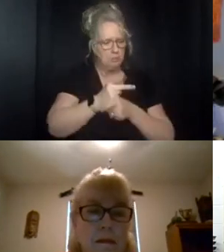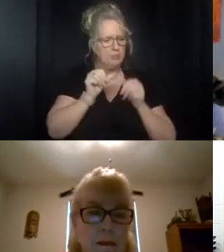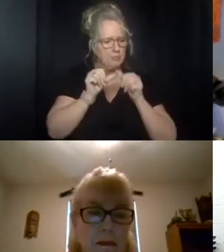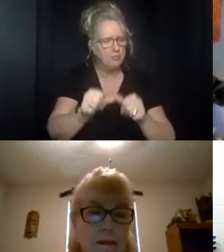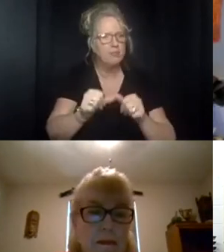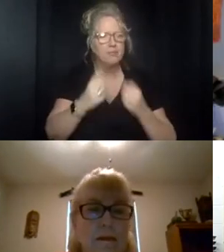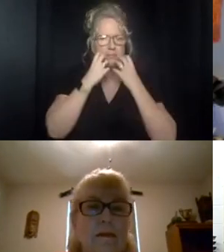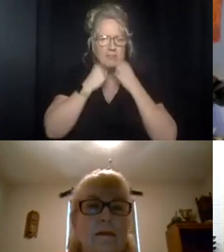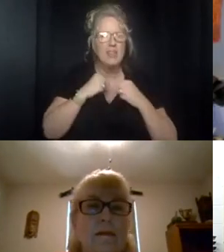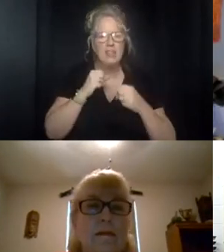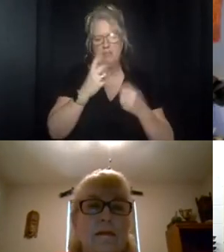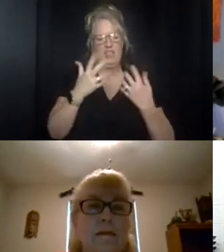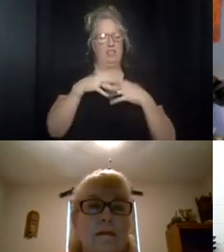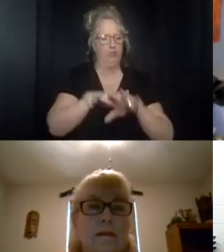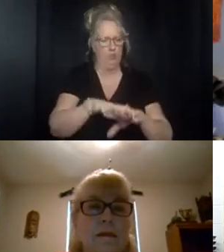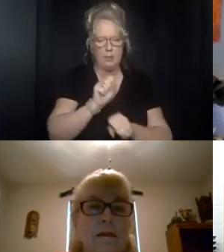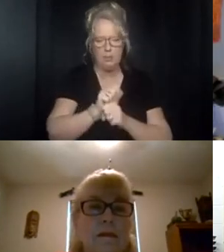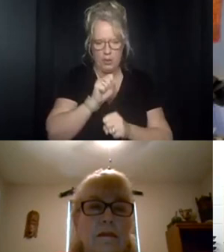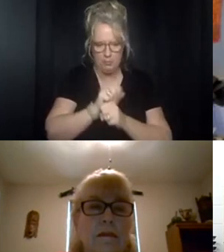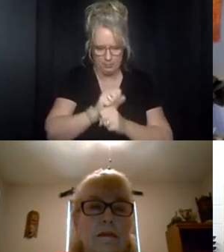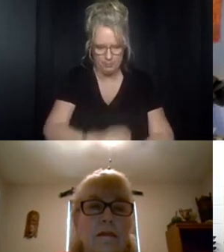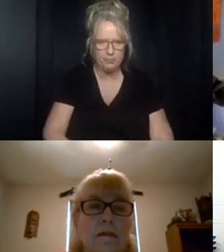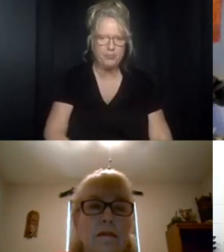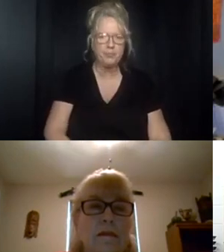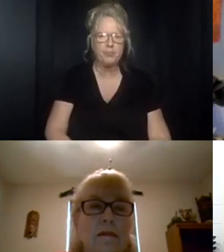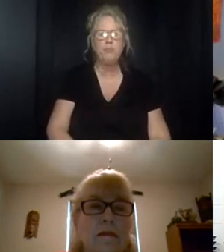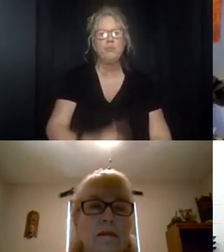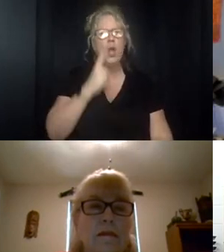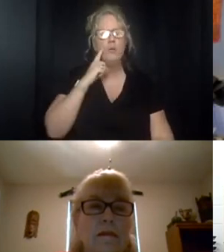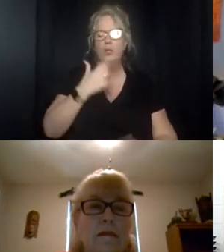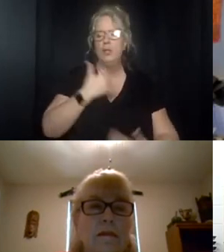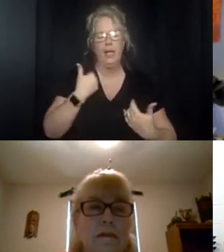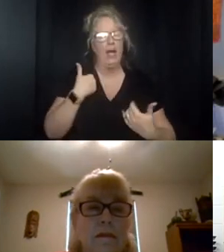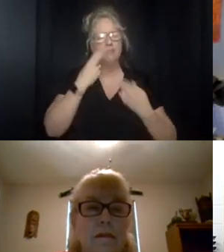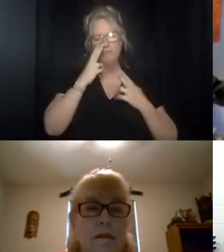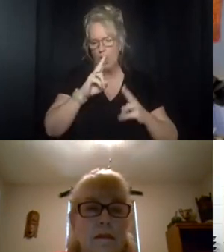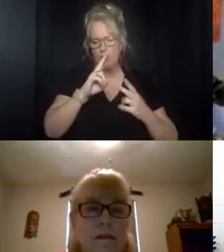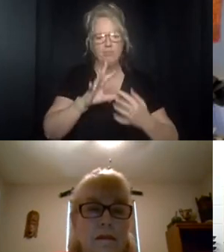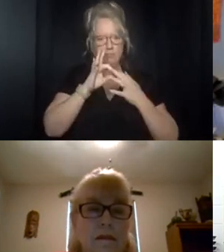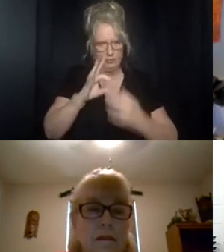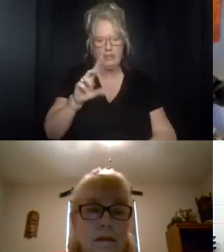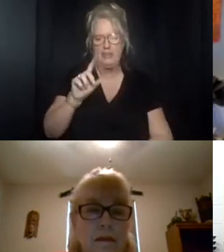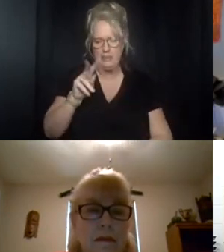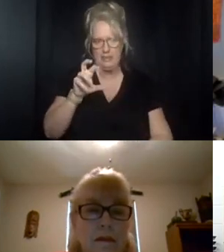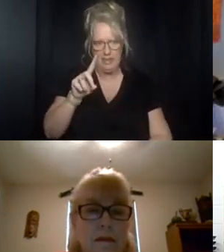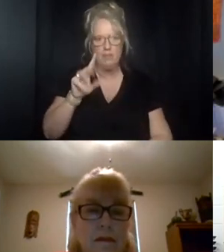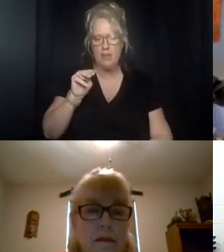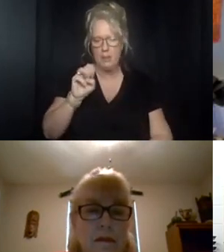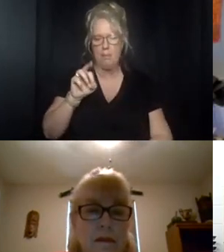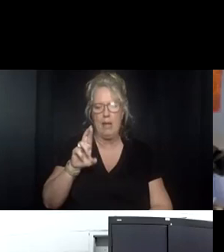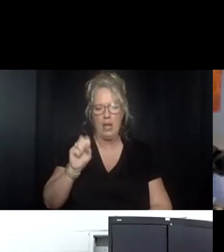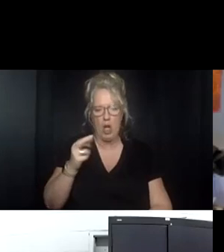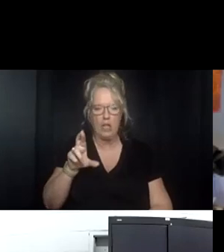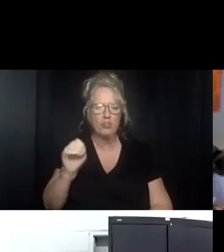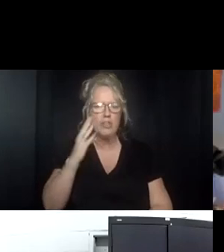integrated employment i've had the pleasure and privilege to know today's presenter david mirahashi from my work in